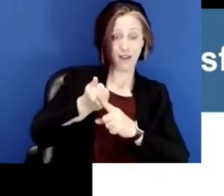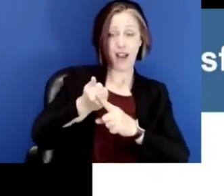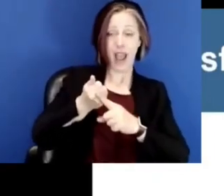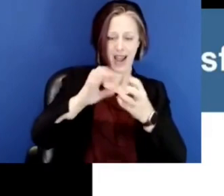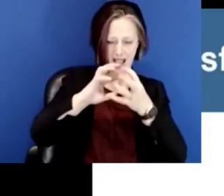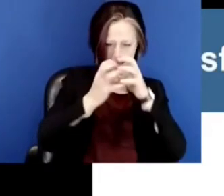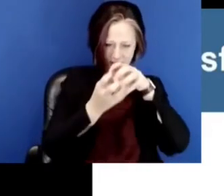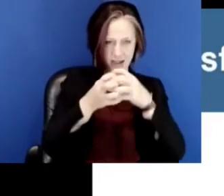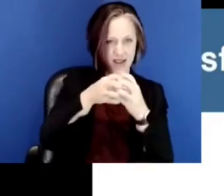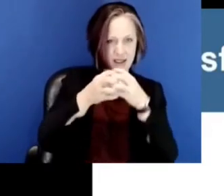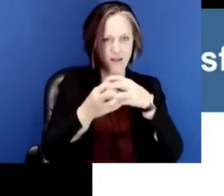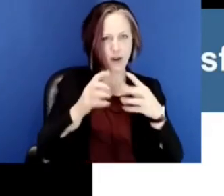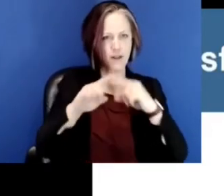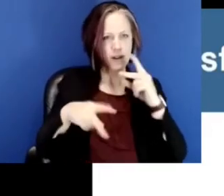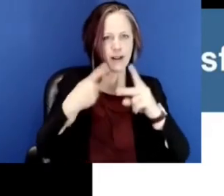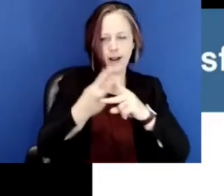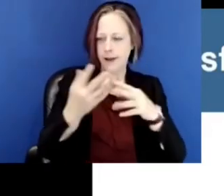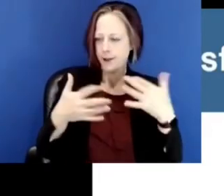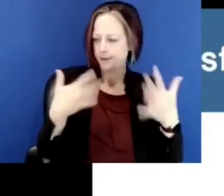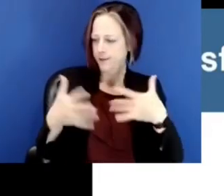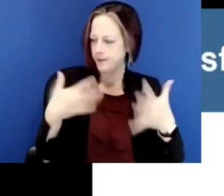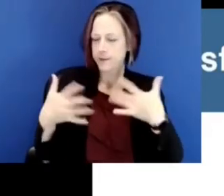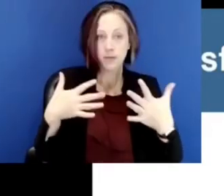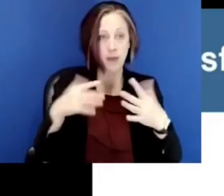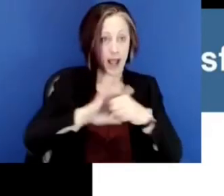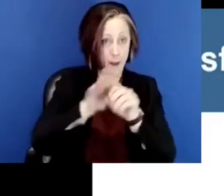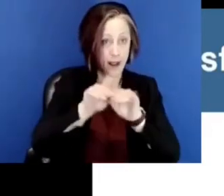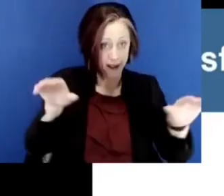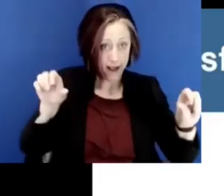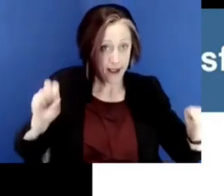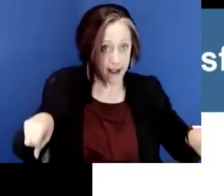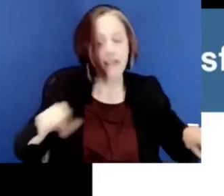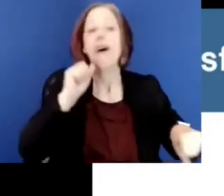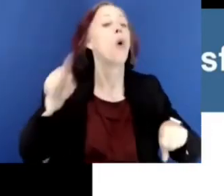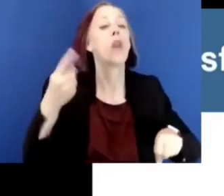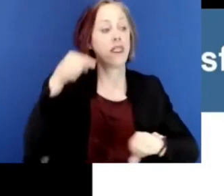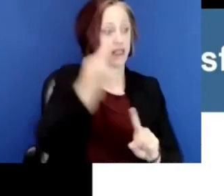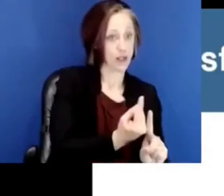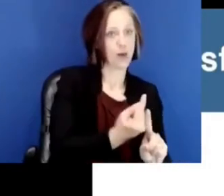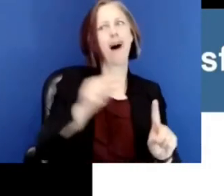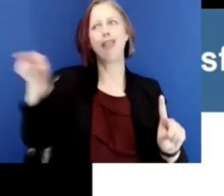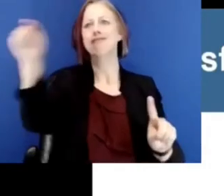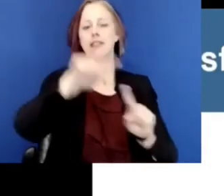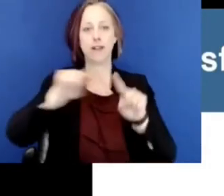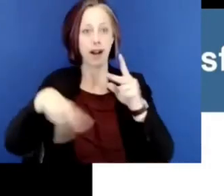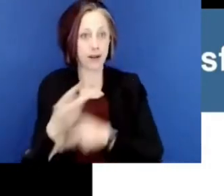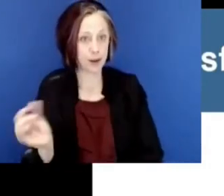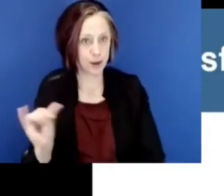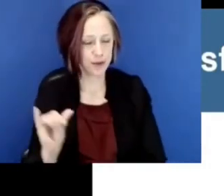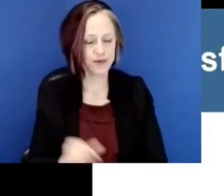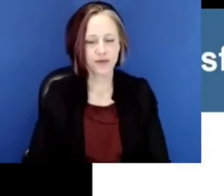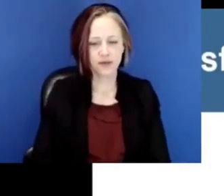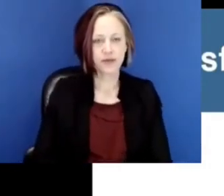and the biology of these kinds of pandemics, not only this one but other ones,